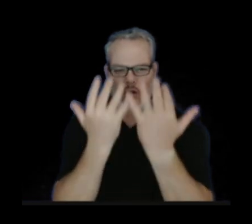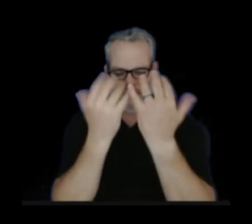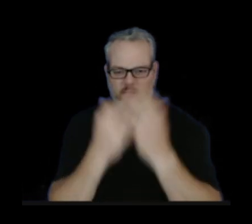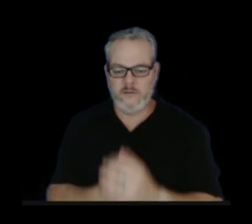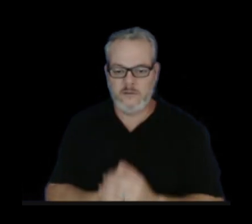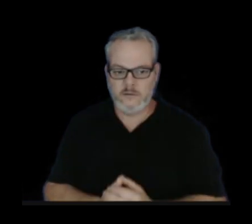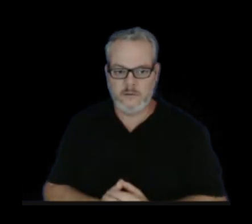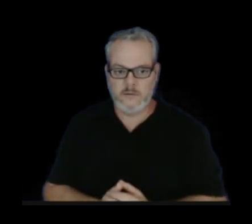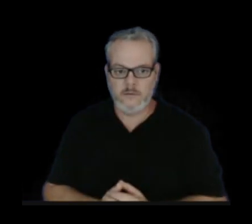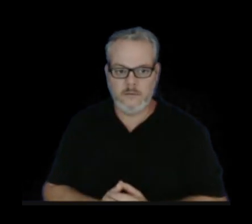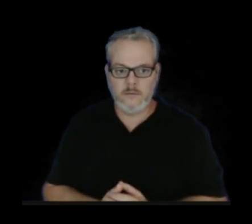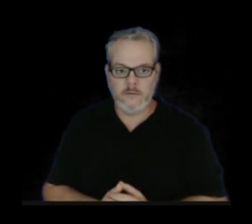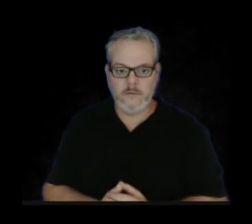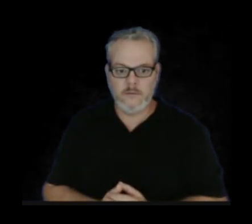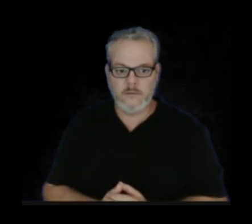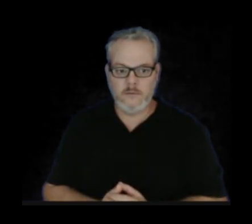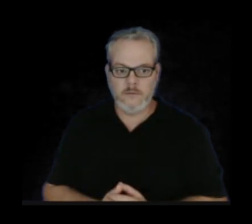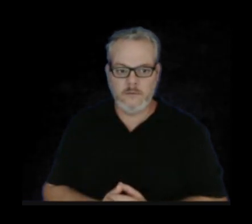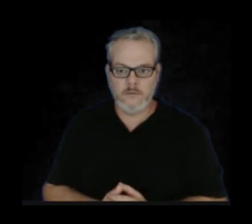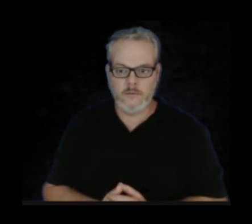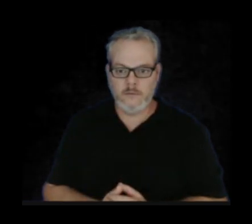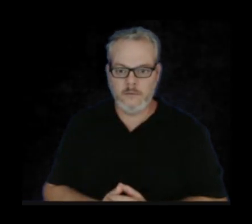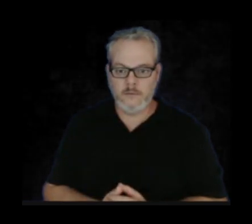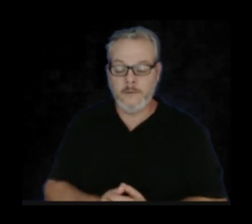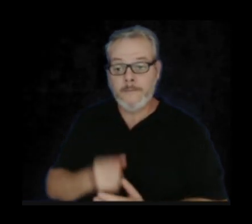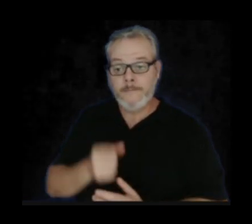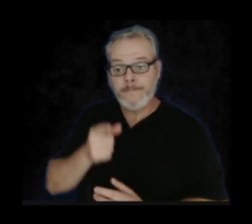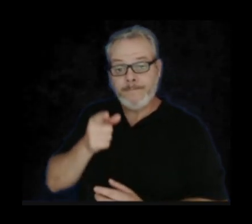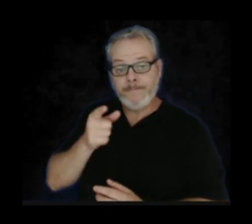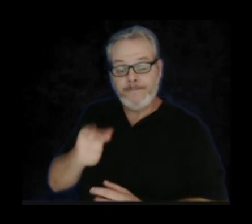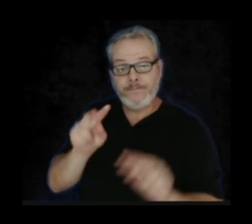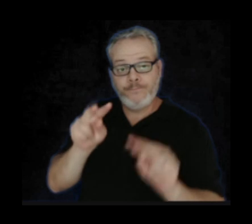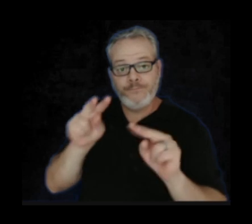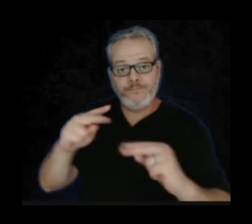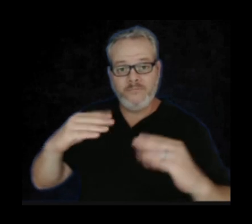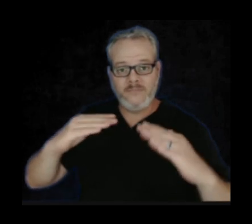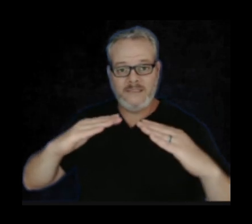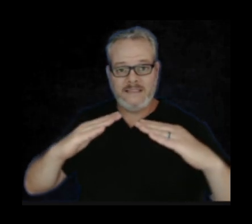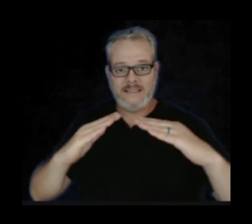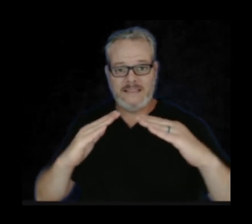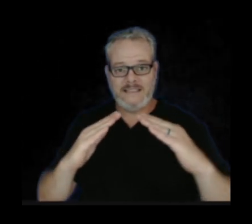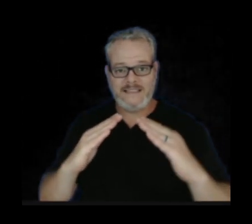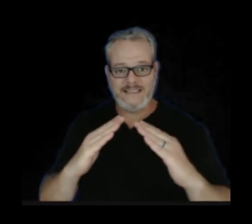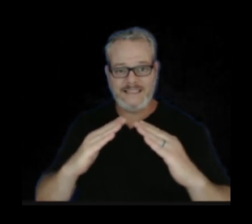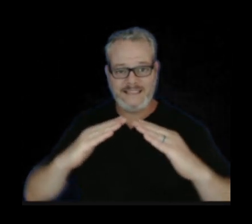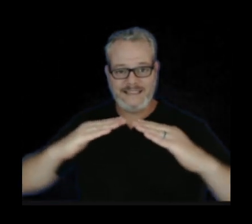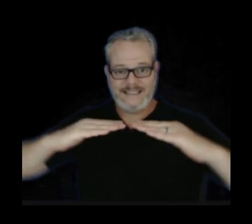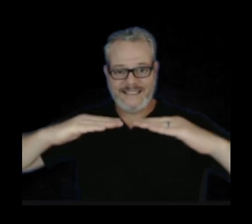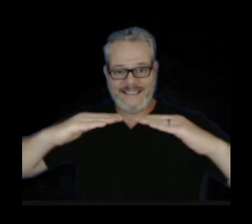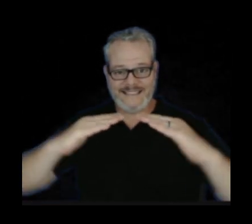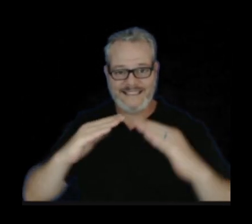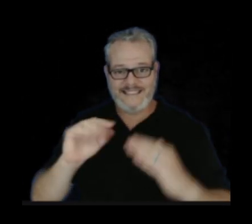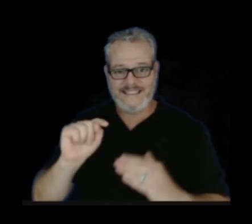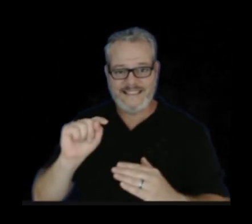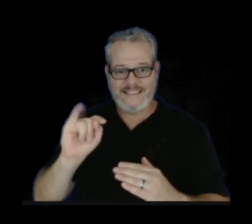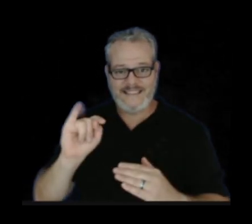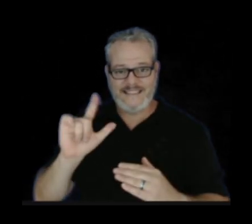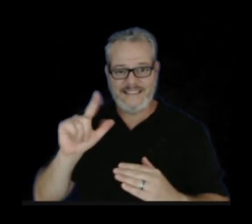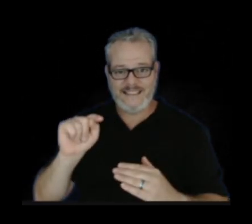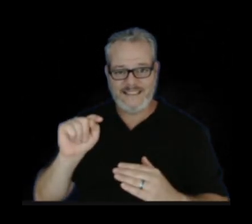Briefly, in monitoring signals, we can look at the tiltmeters at Sand Hill and see that while the Halemaumao area